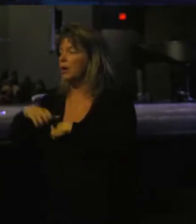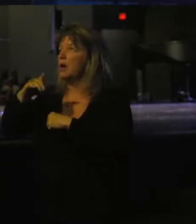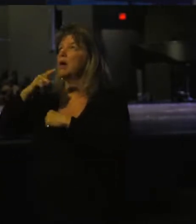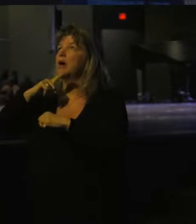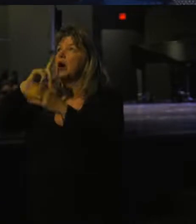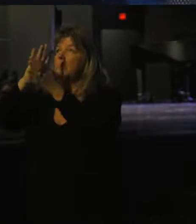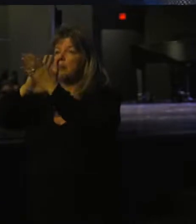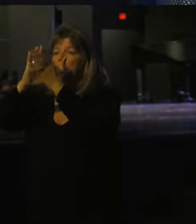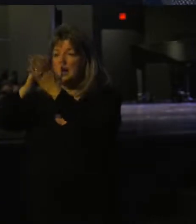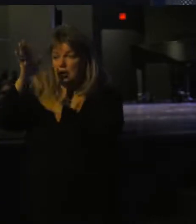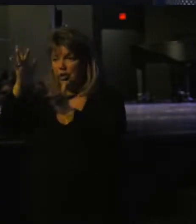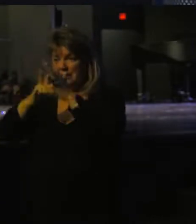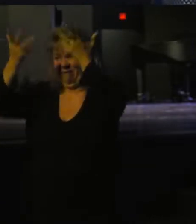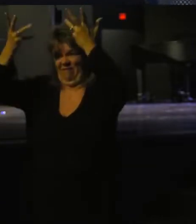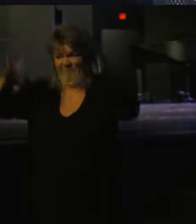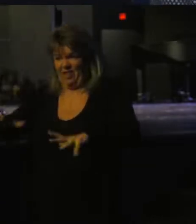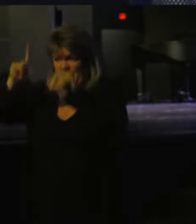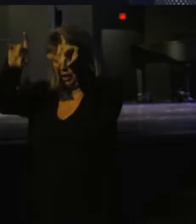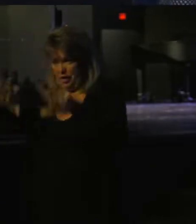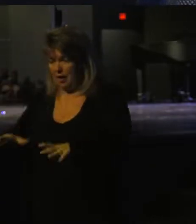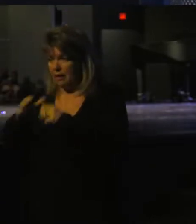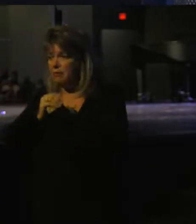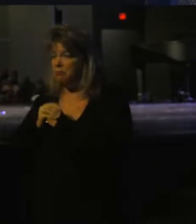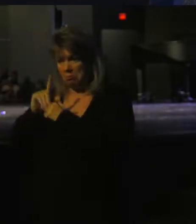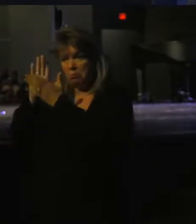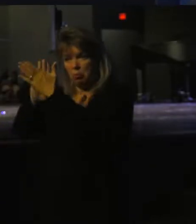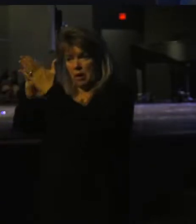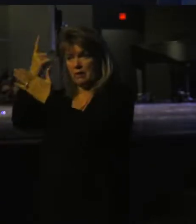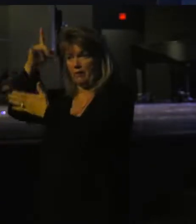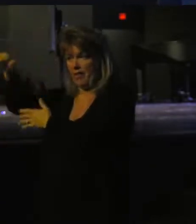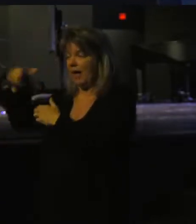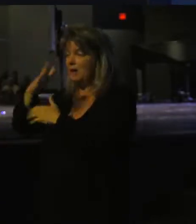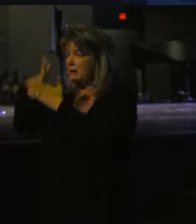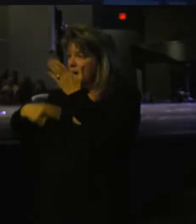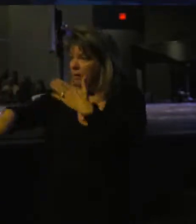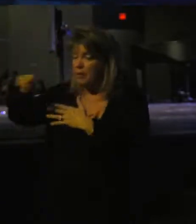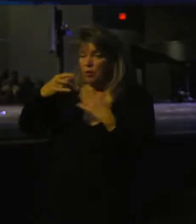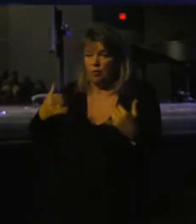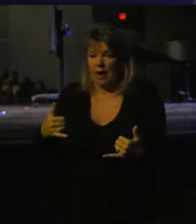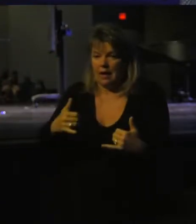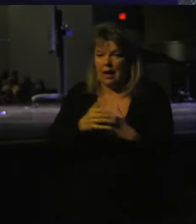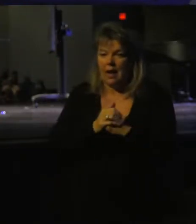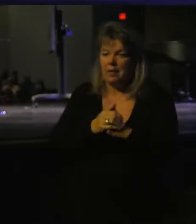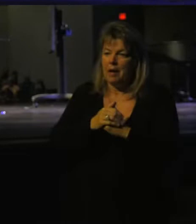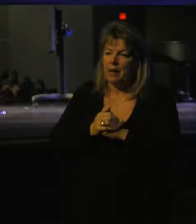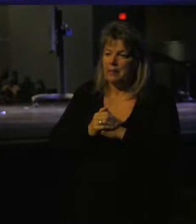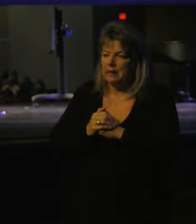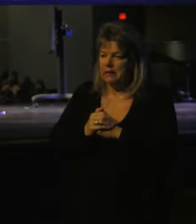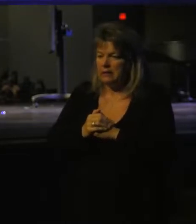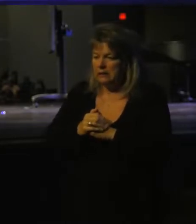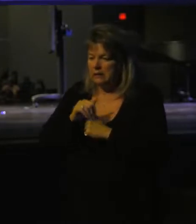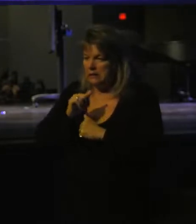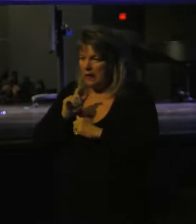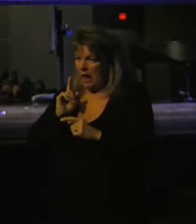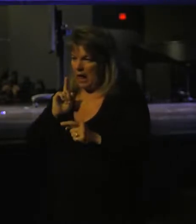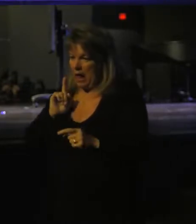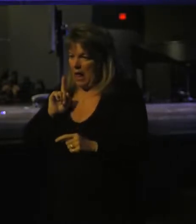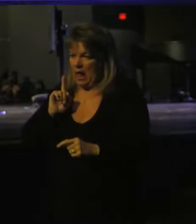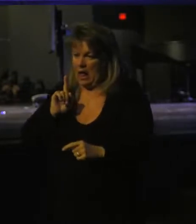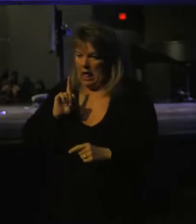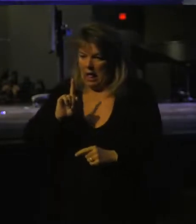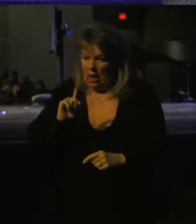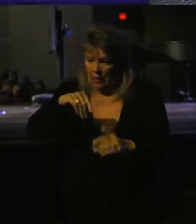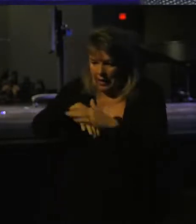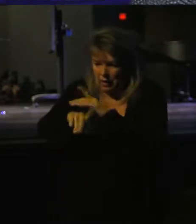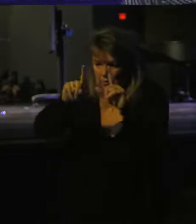Jesus, I'm walking out of a test. We praise him for that. Some of you right now, you may be walking towards a test and you don't even